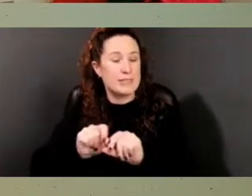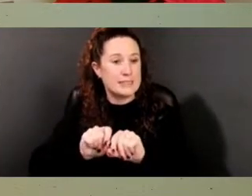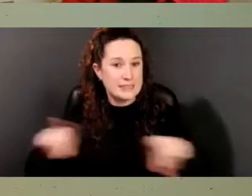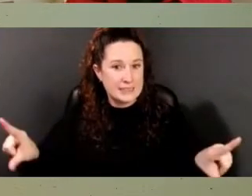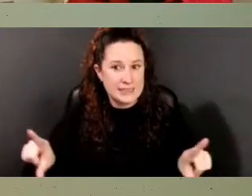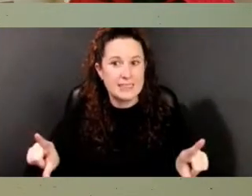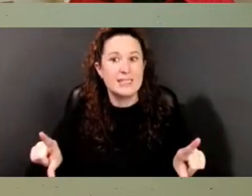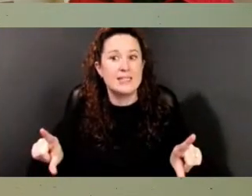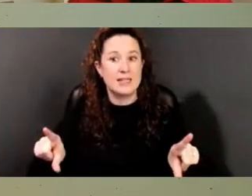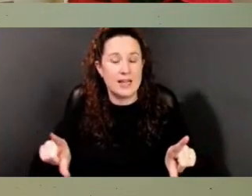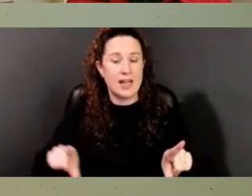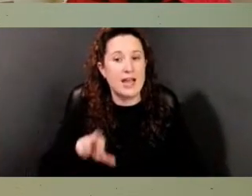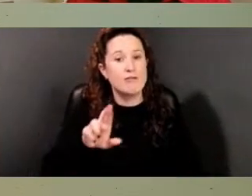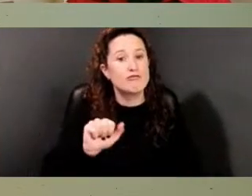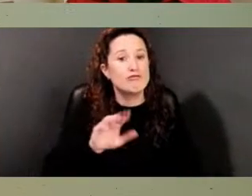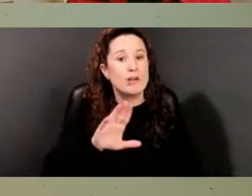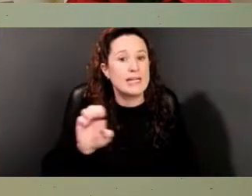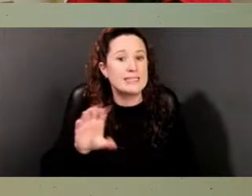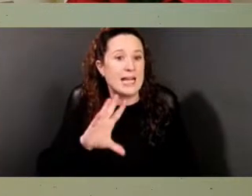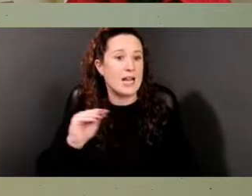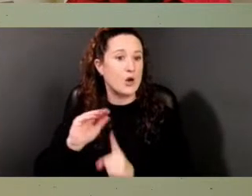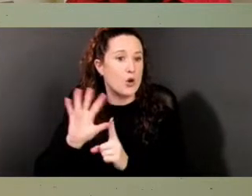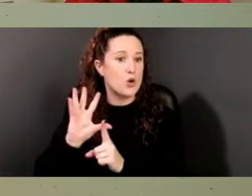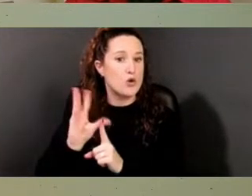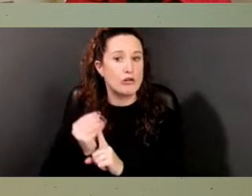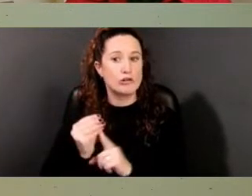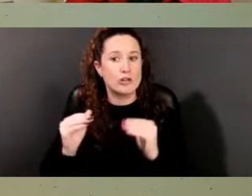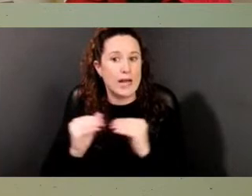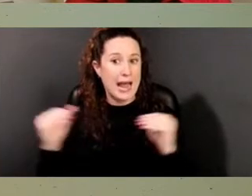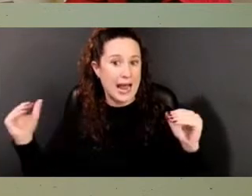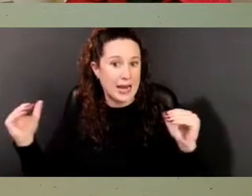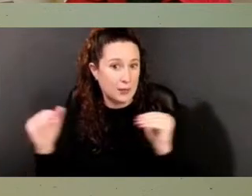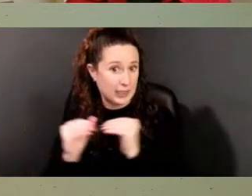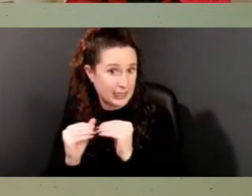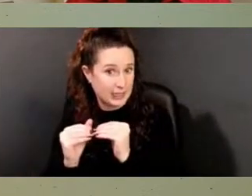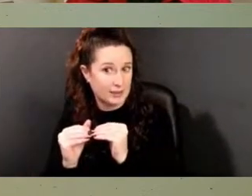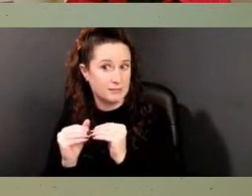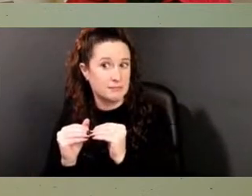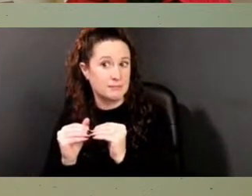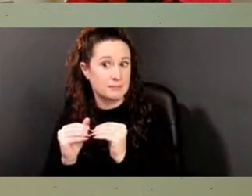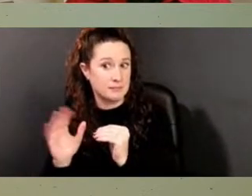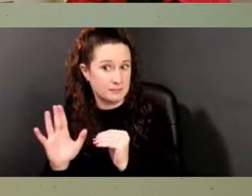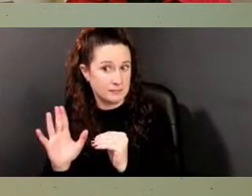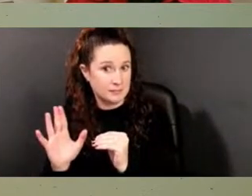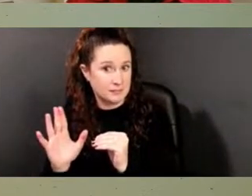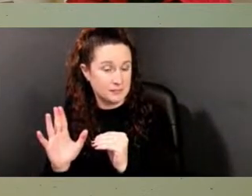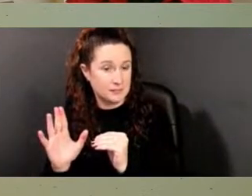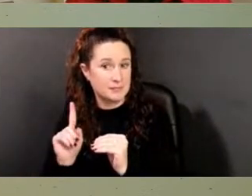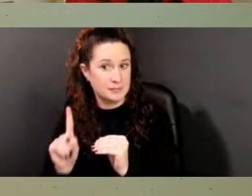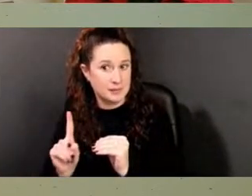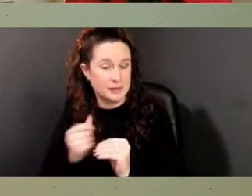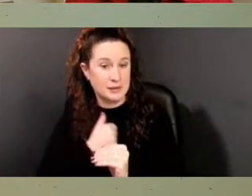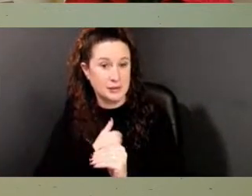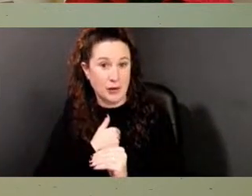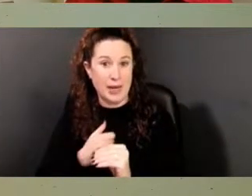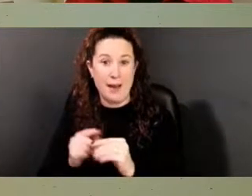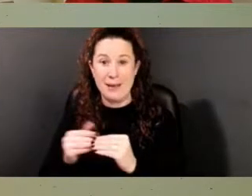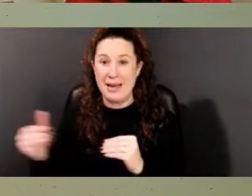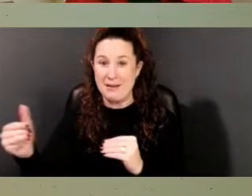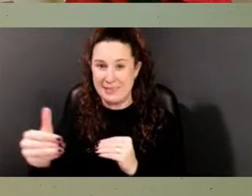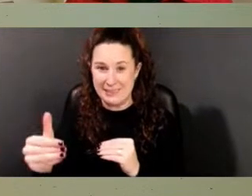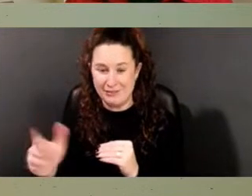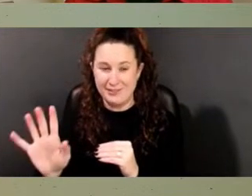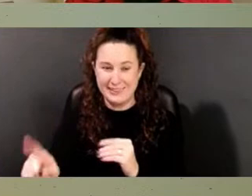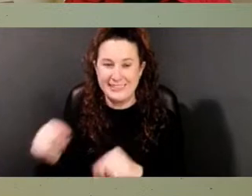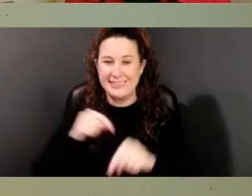And we can go to the next slide. I'm sorry. I'm sorry. I want to hit on myself. Sorry. We stated